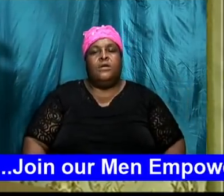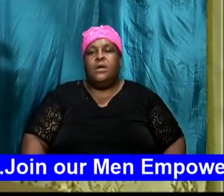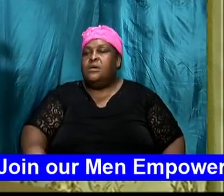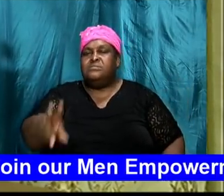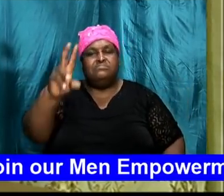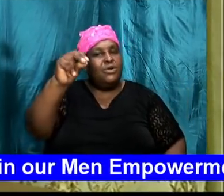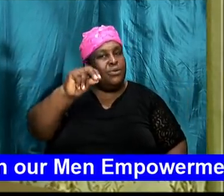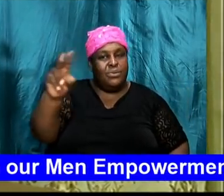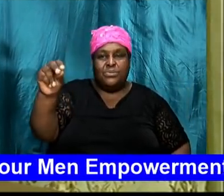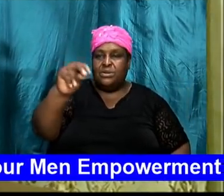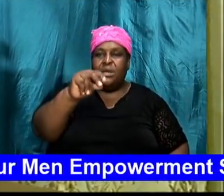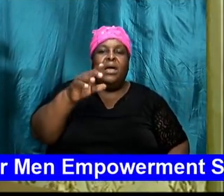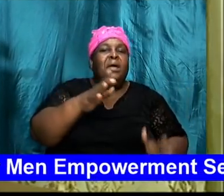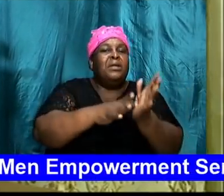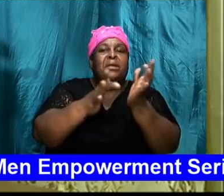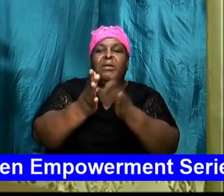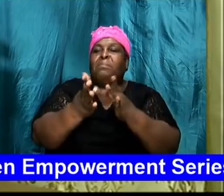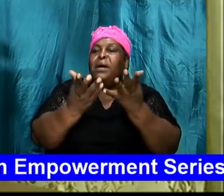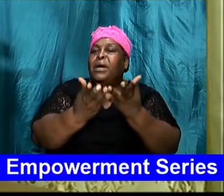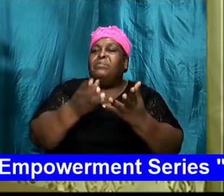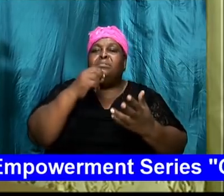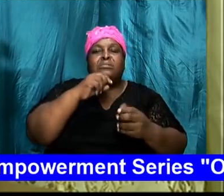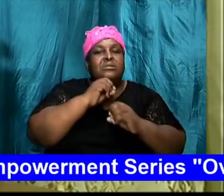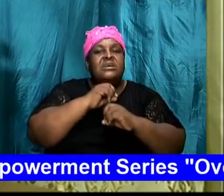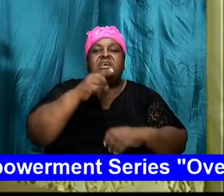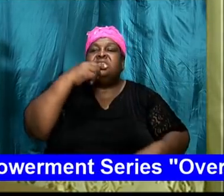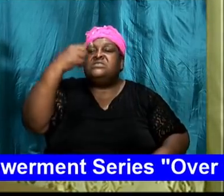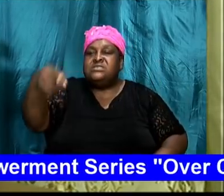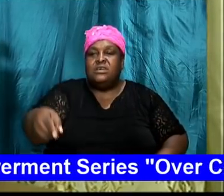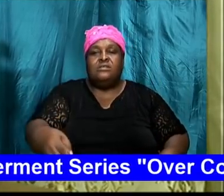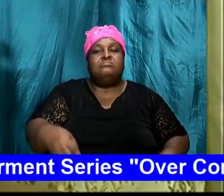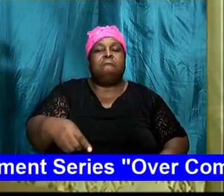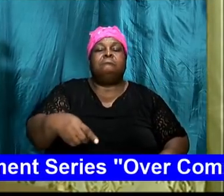and the brother come and say I like you yes you